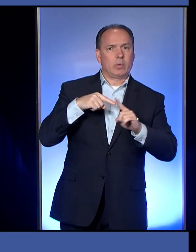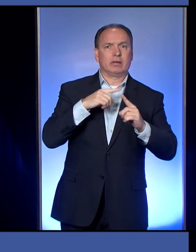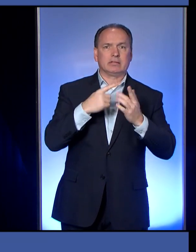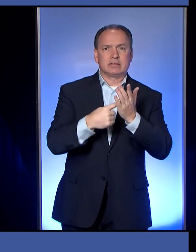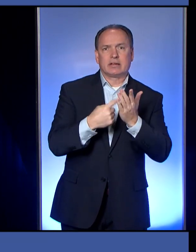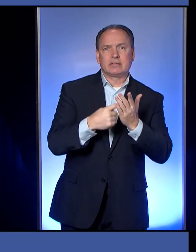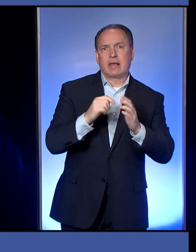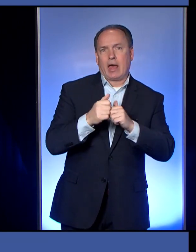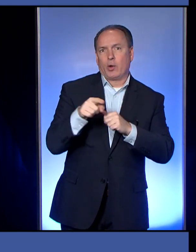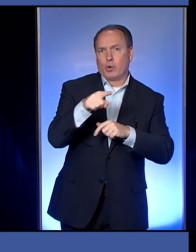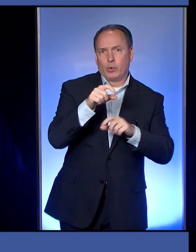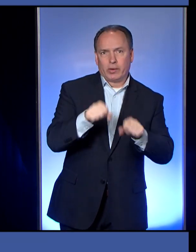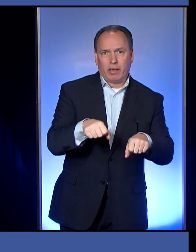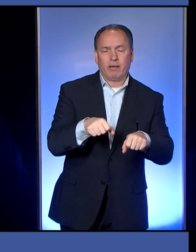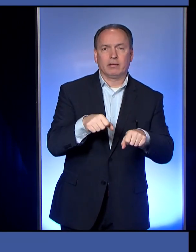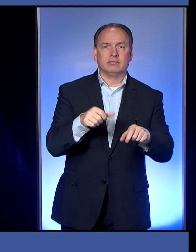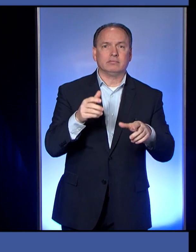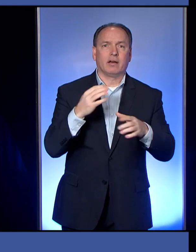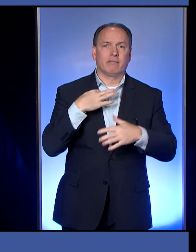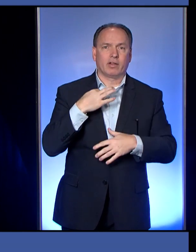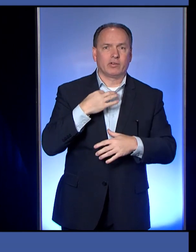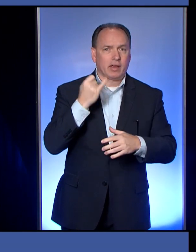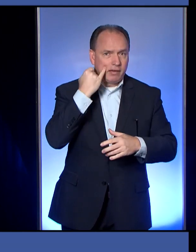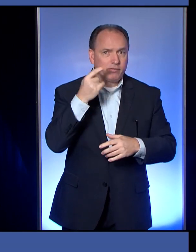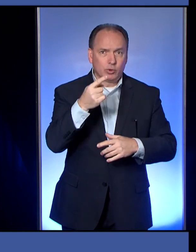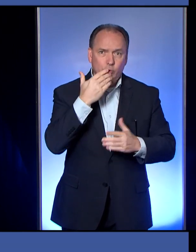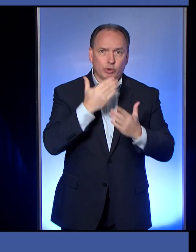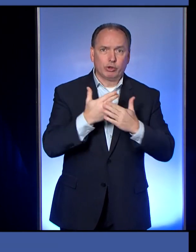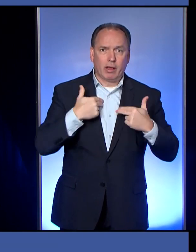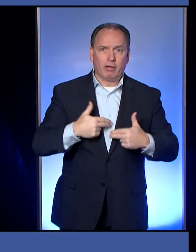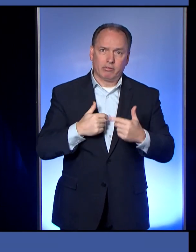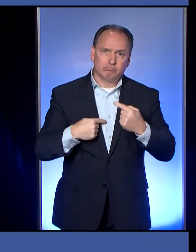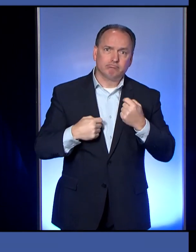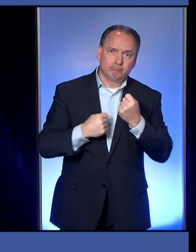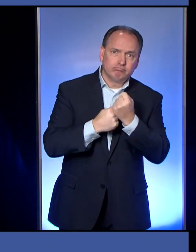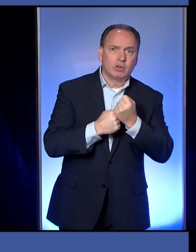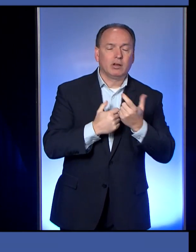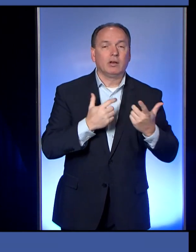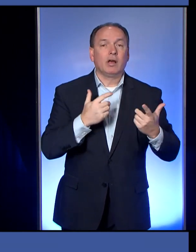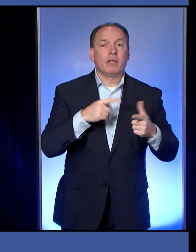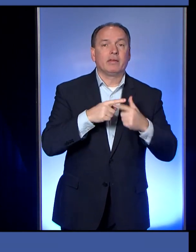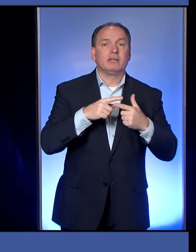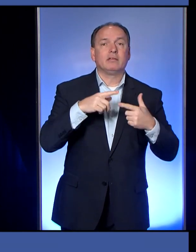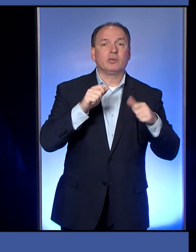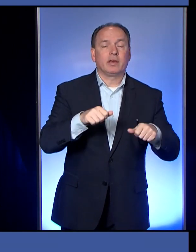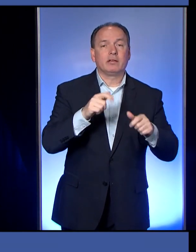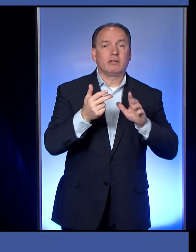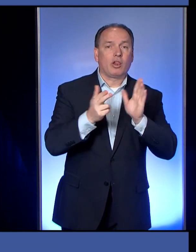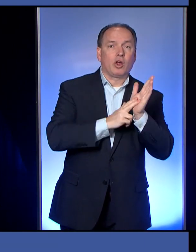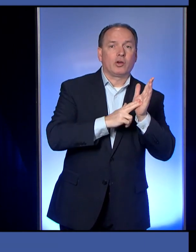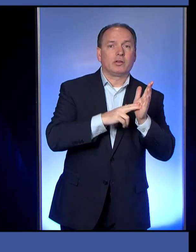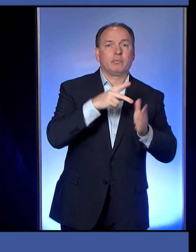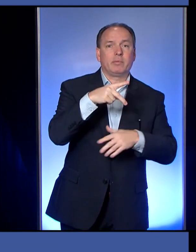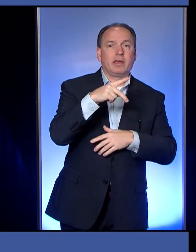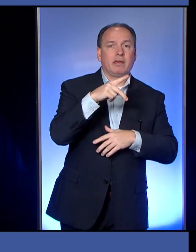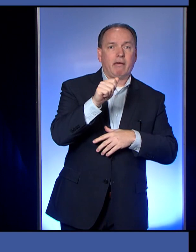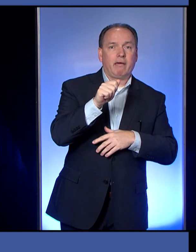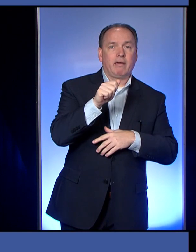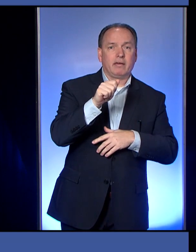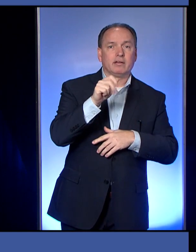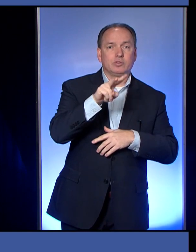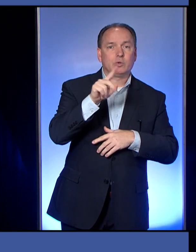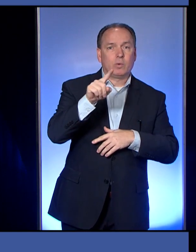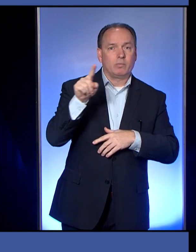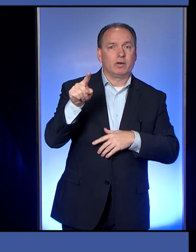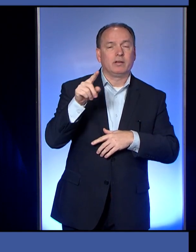you, if you're able to, if you're in good health, to log on to PA211NW.org and click